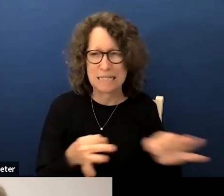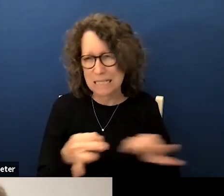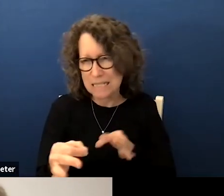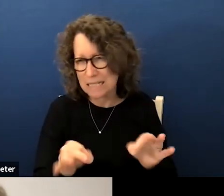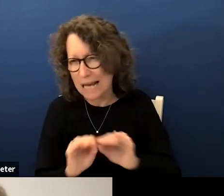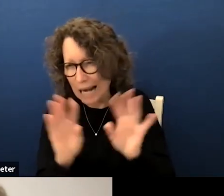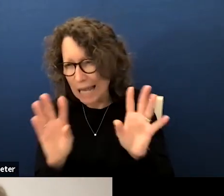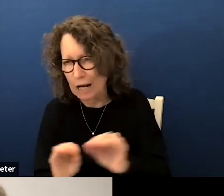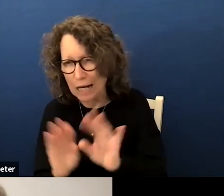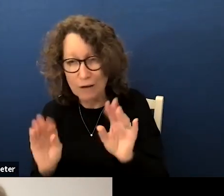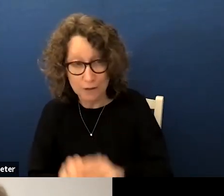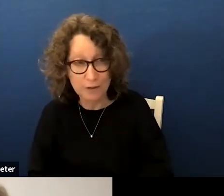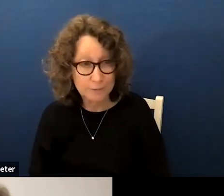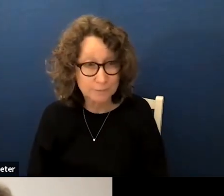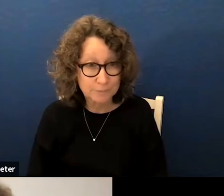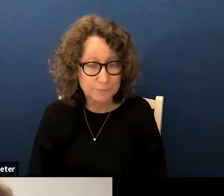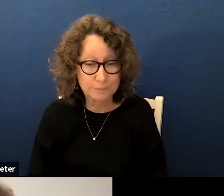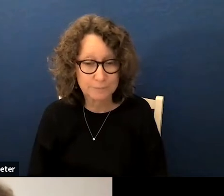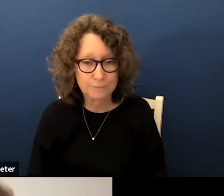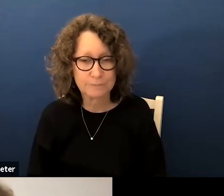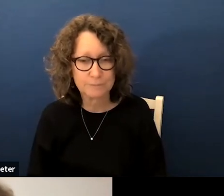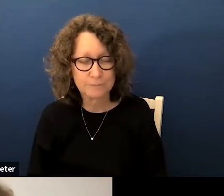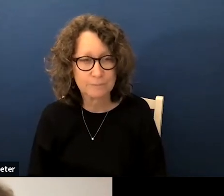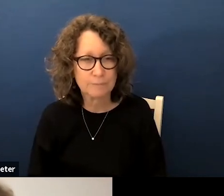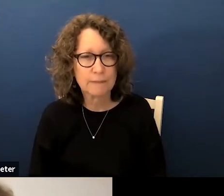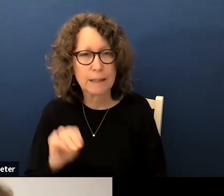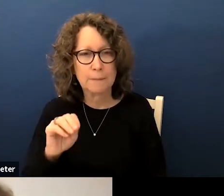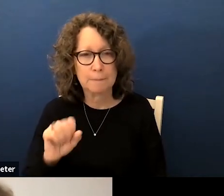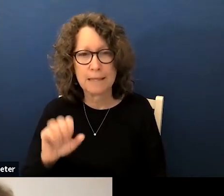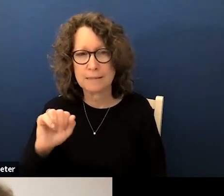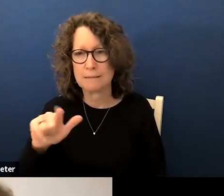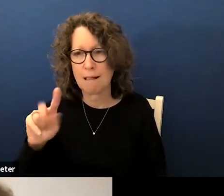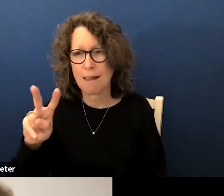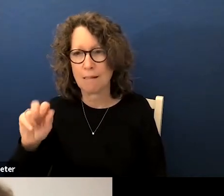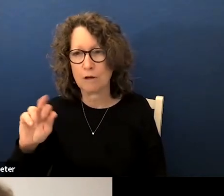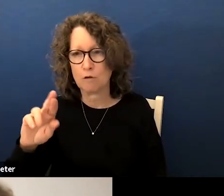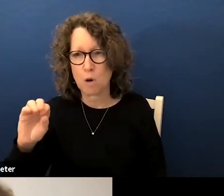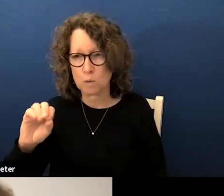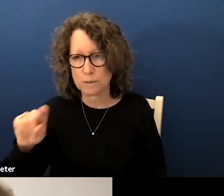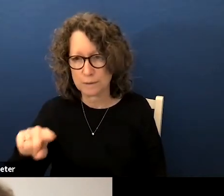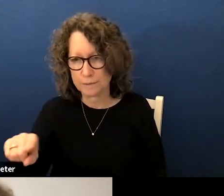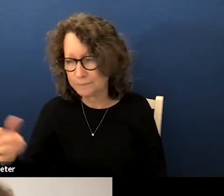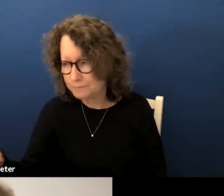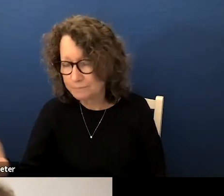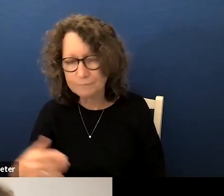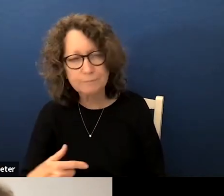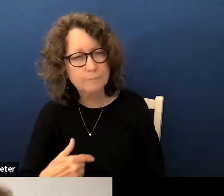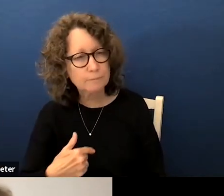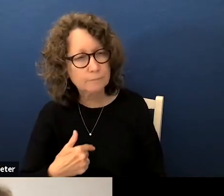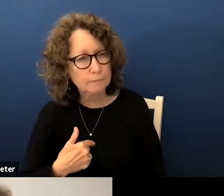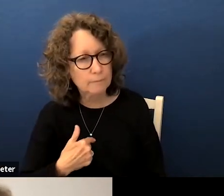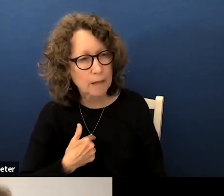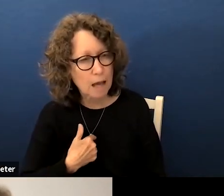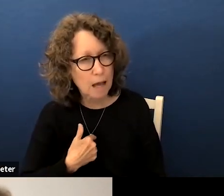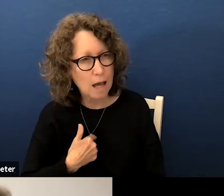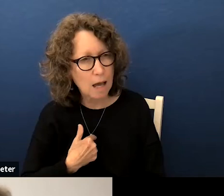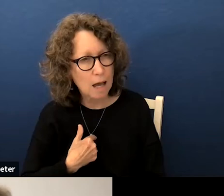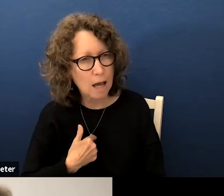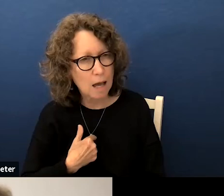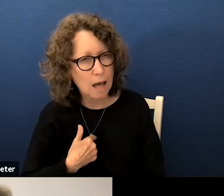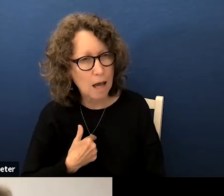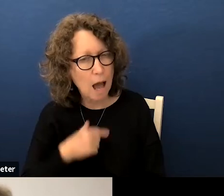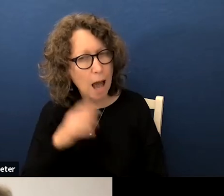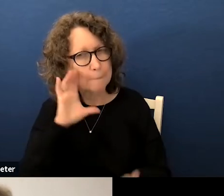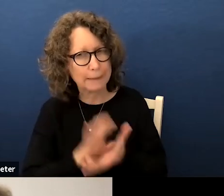sure Ms Alvarez I really think and I believe in my